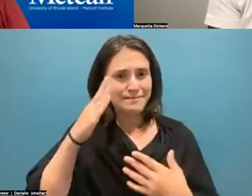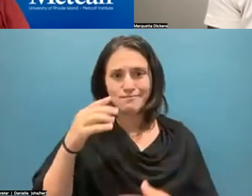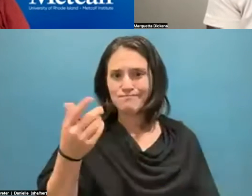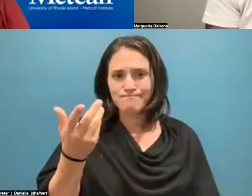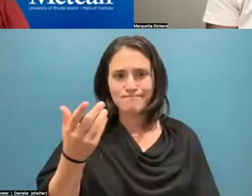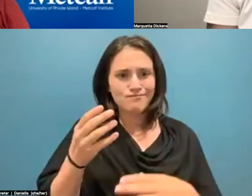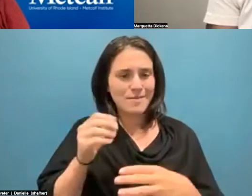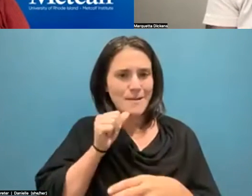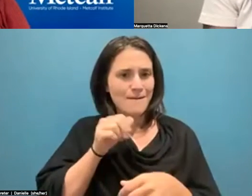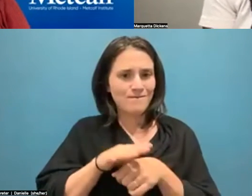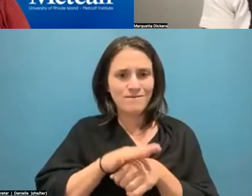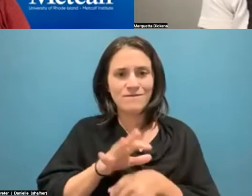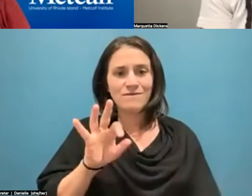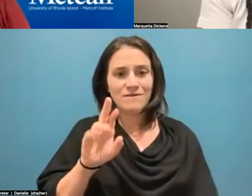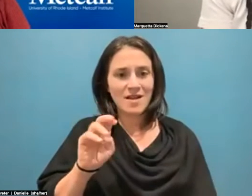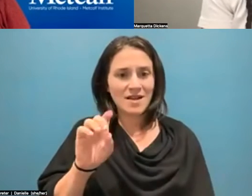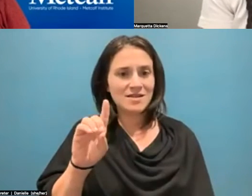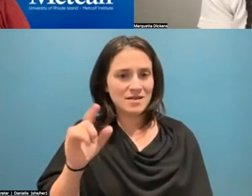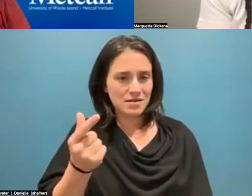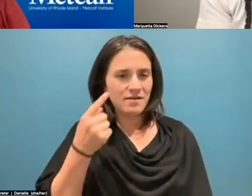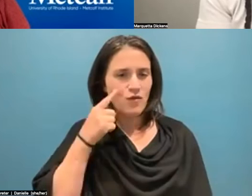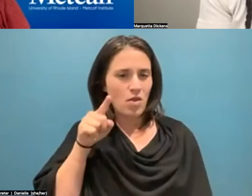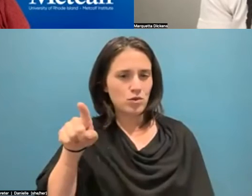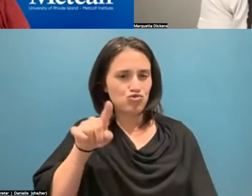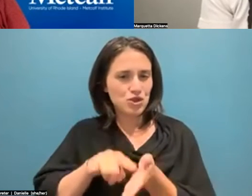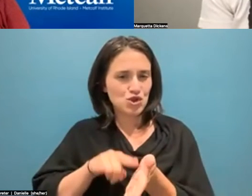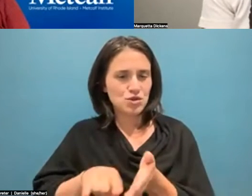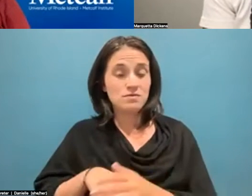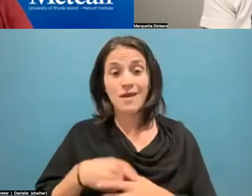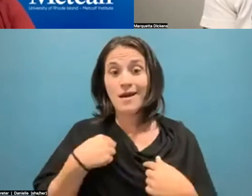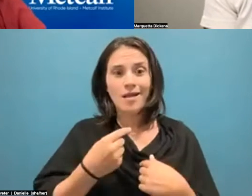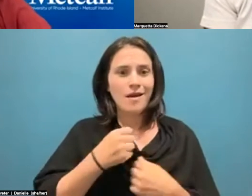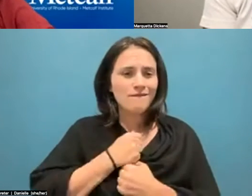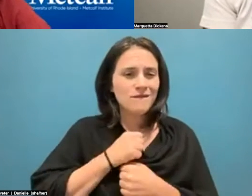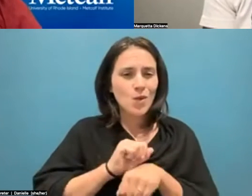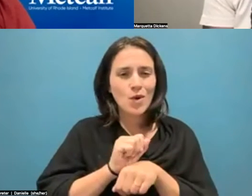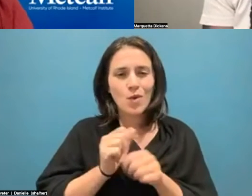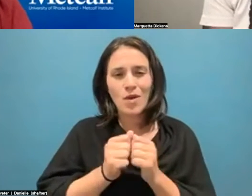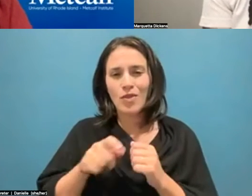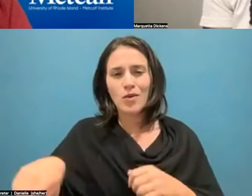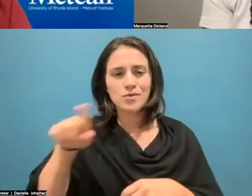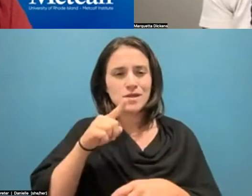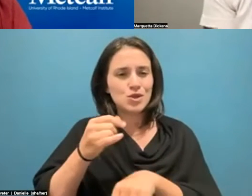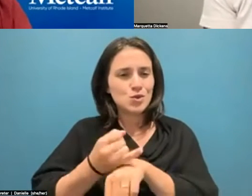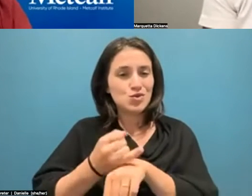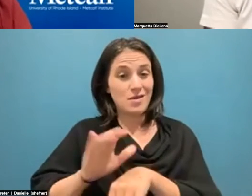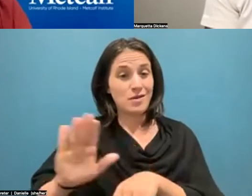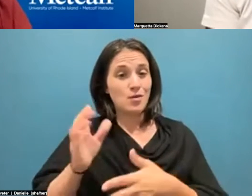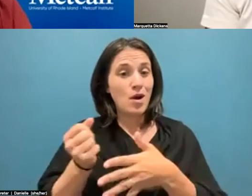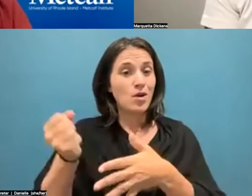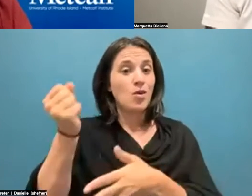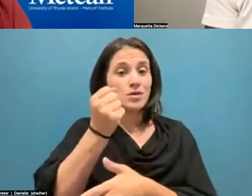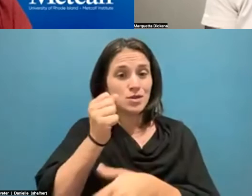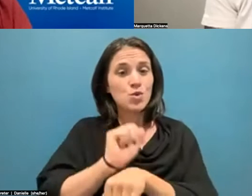that research. And I love working with those institutions because they have a priority with really working with the